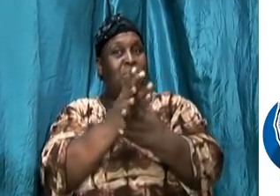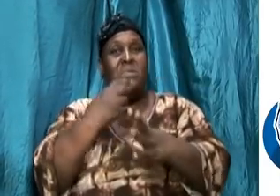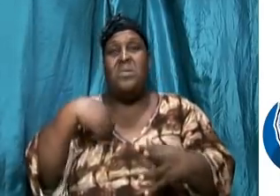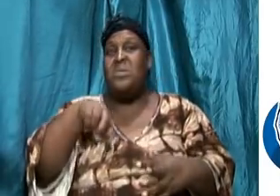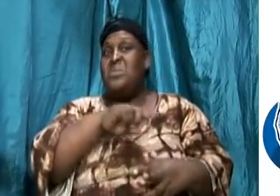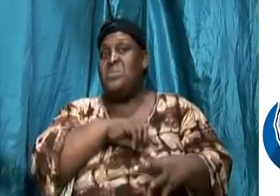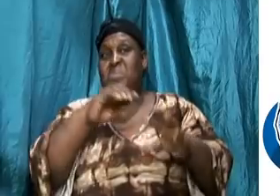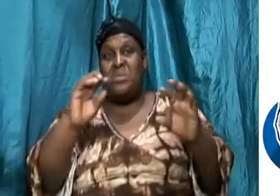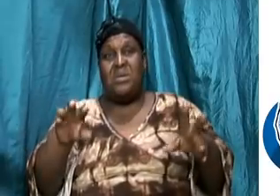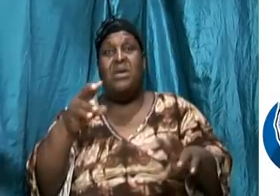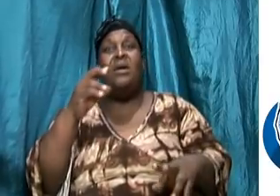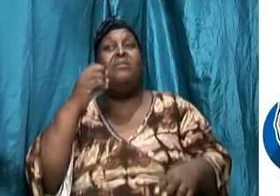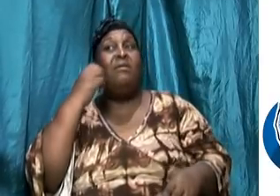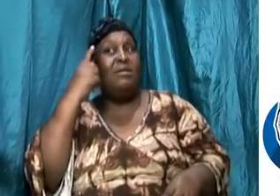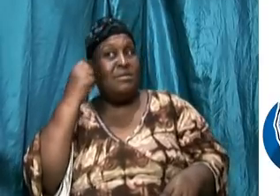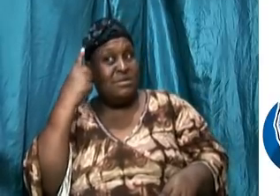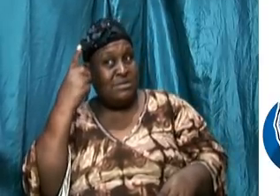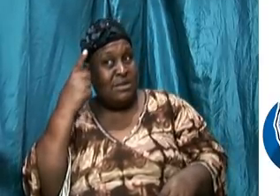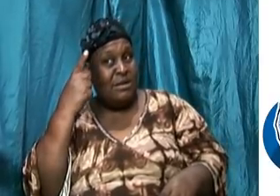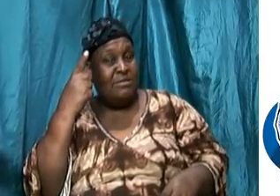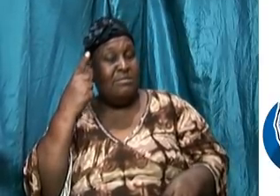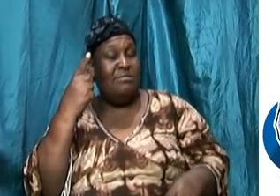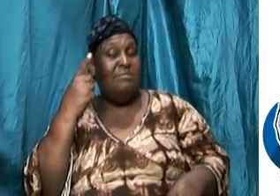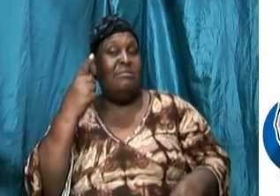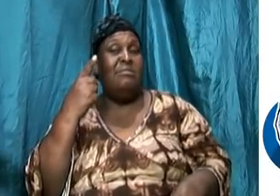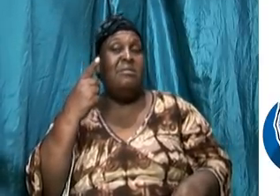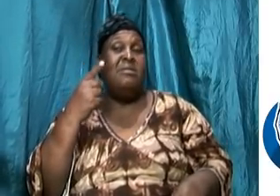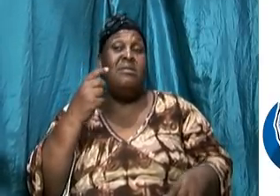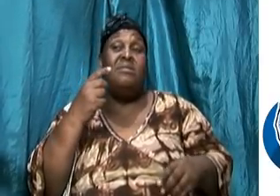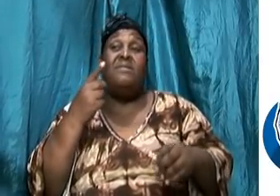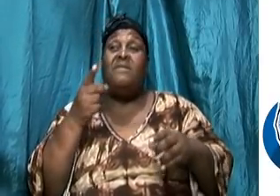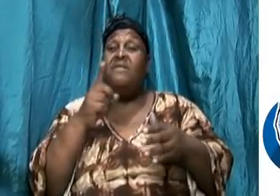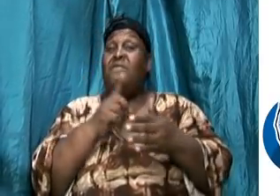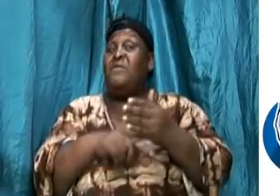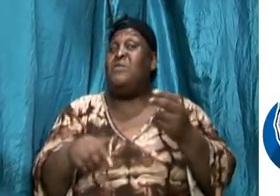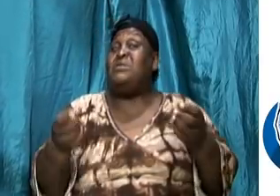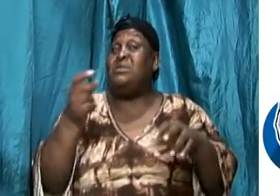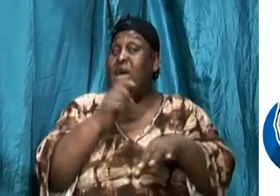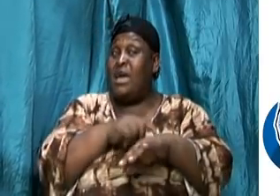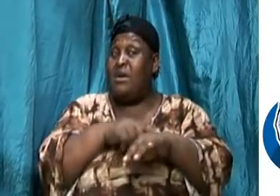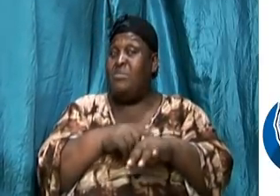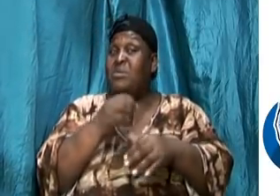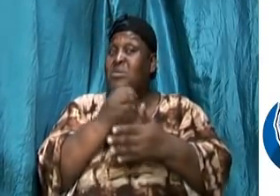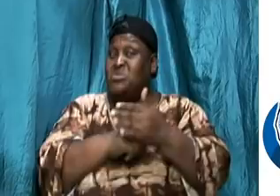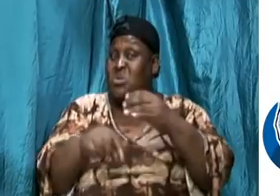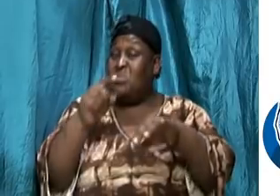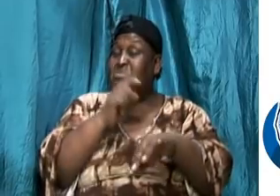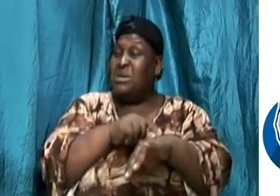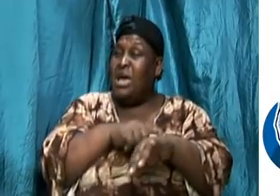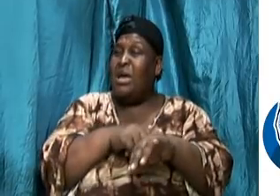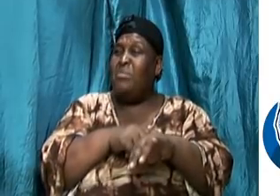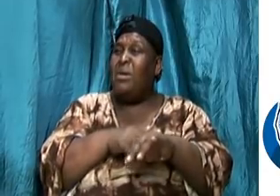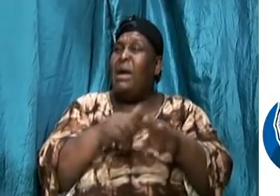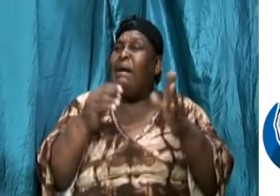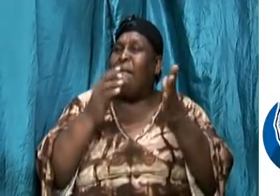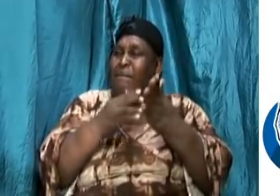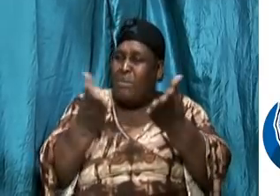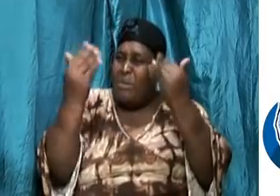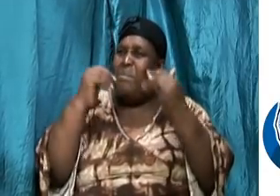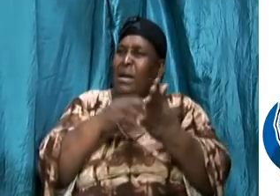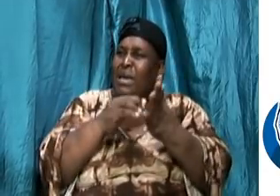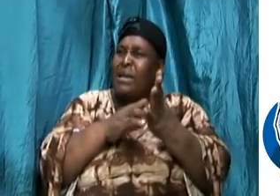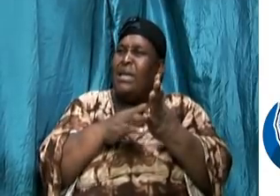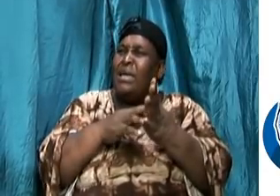after a while after a little while sometimes they come back and we have to be seemingly fighting but we